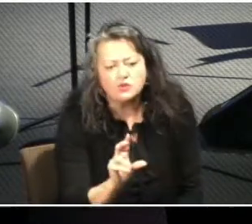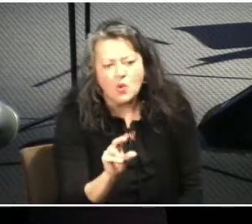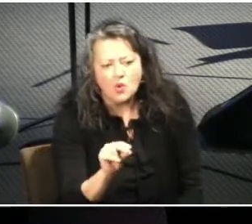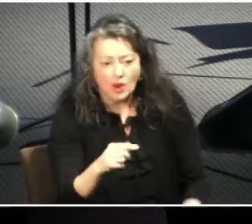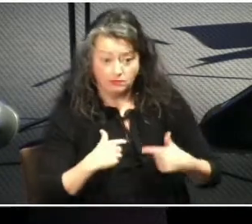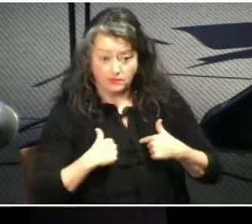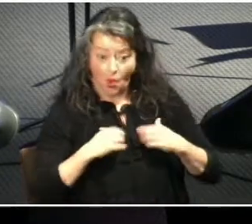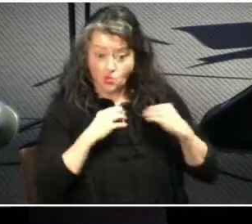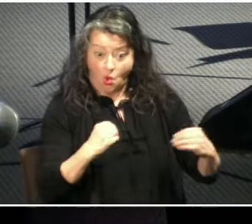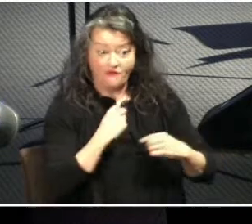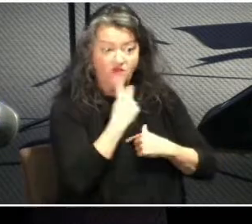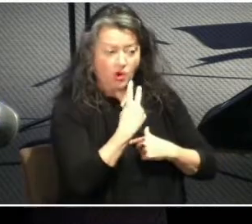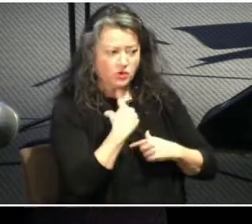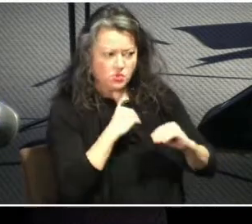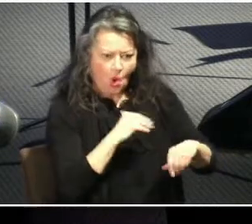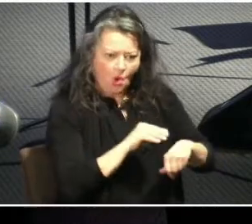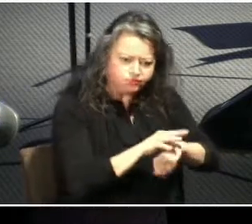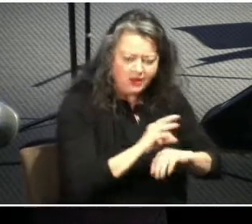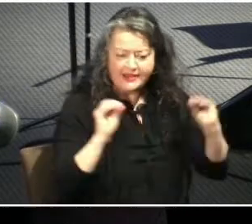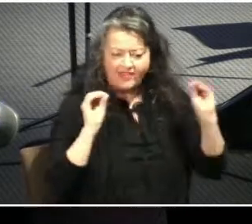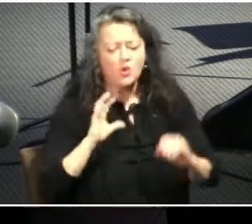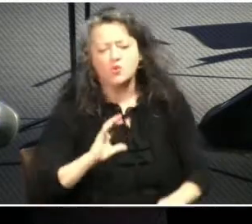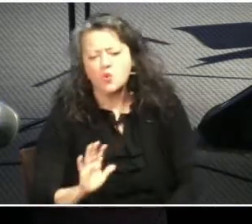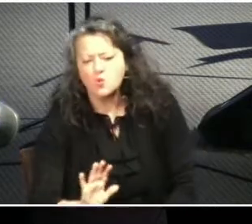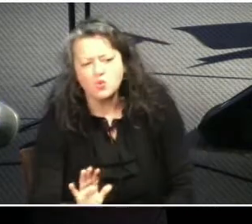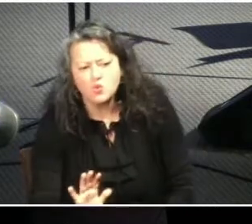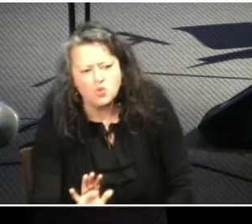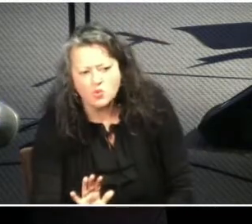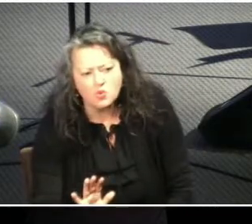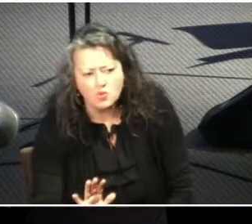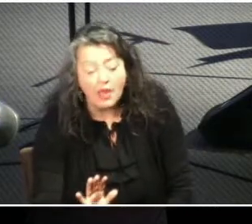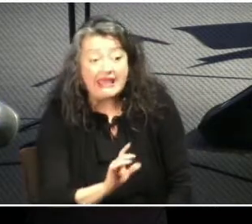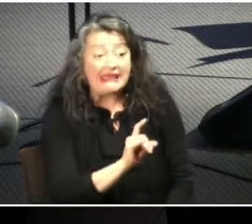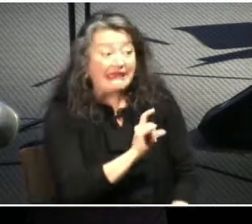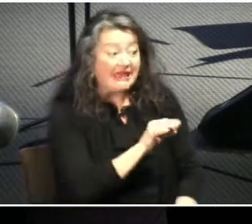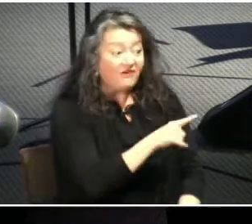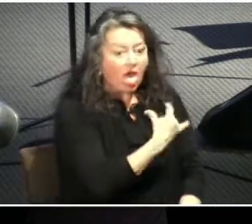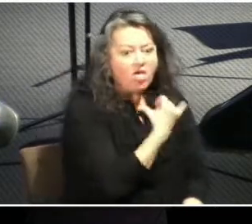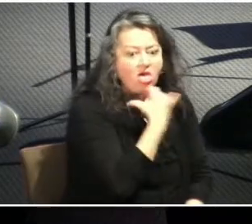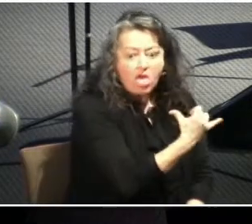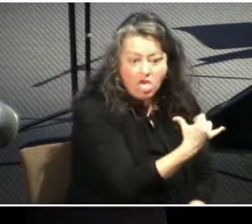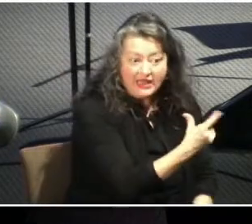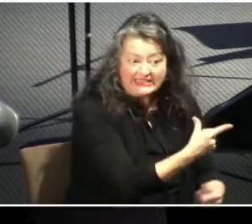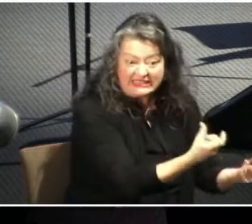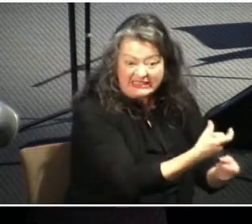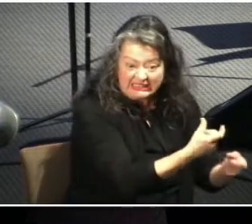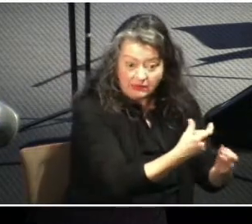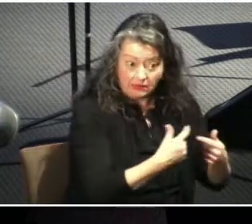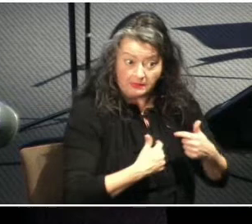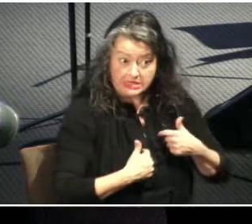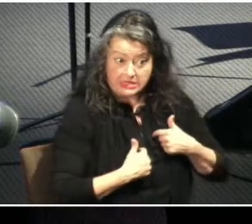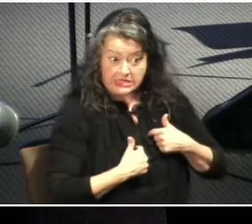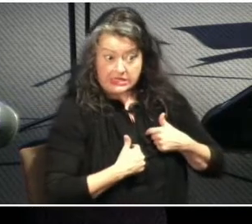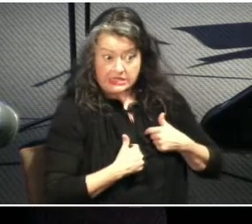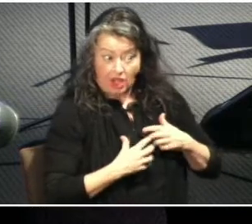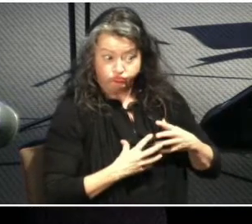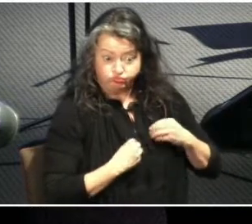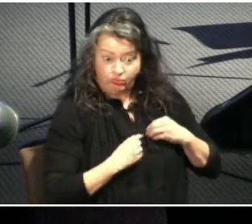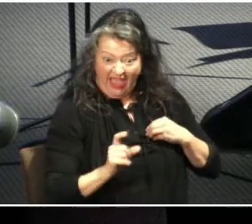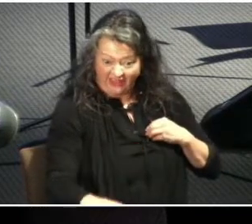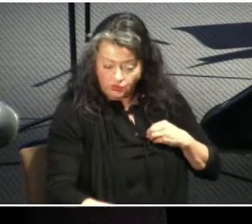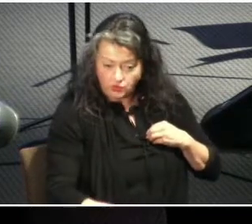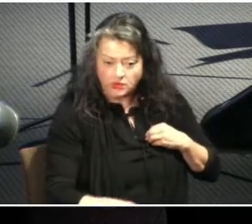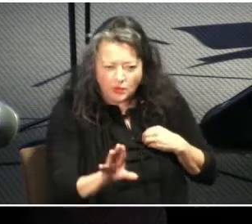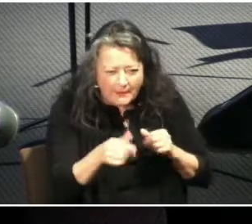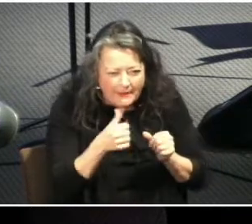And it also does not mean she must submit to something sinful, like the situation I was dealing with in that